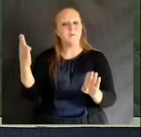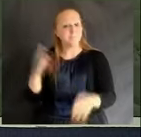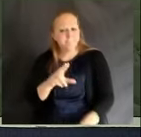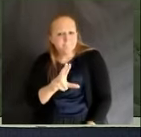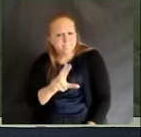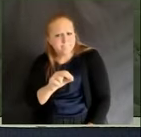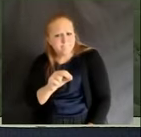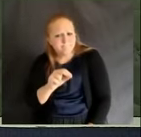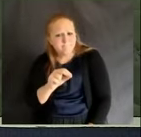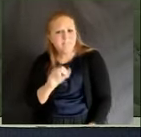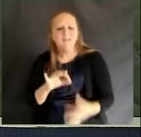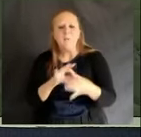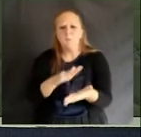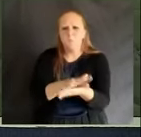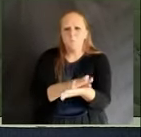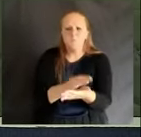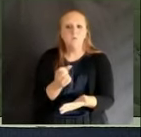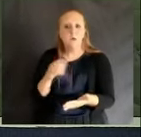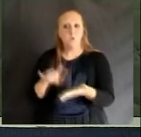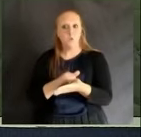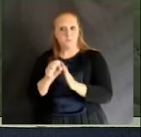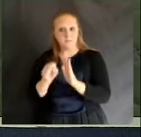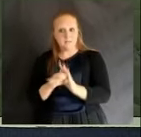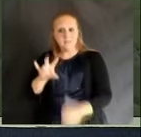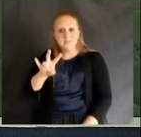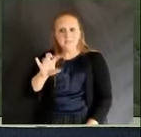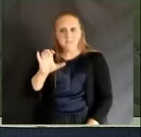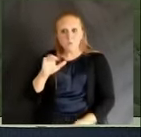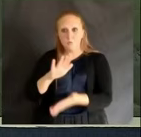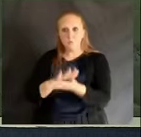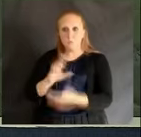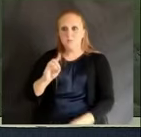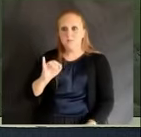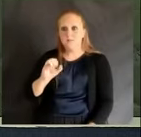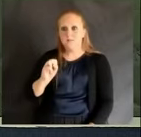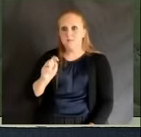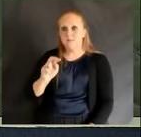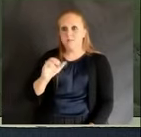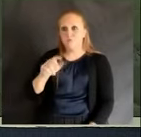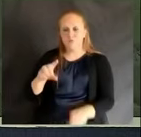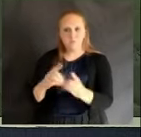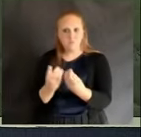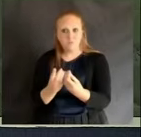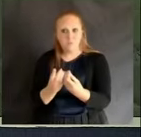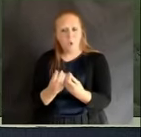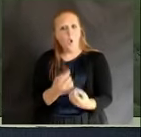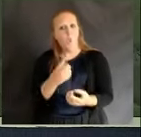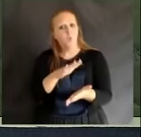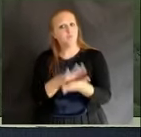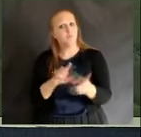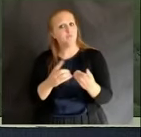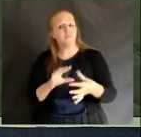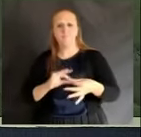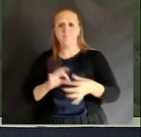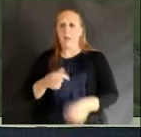We have 700 school districts. None of those 700 can say, I'm opening on August